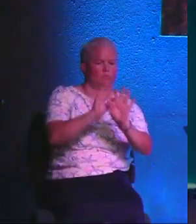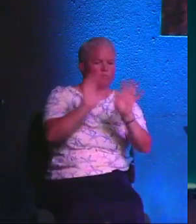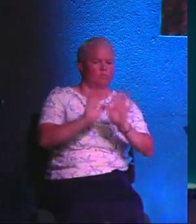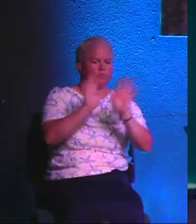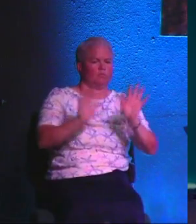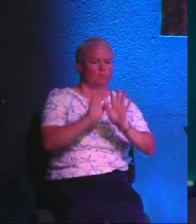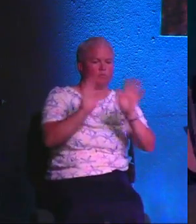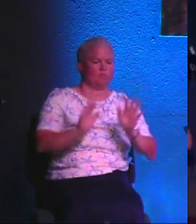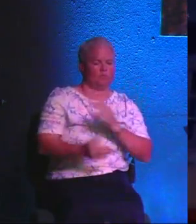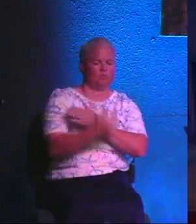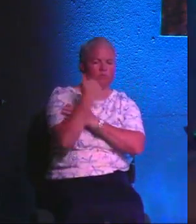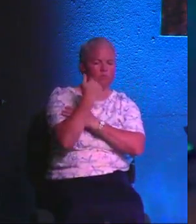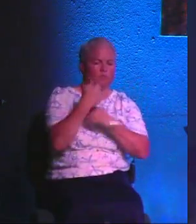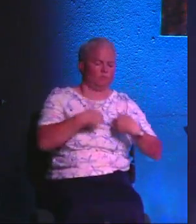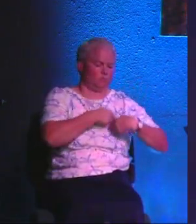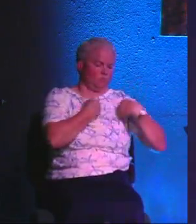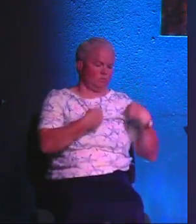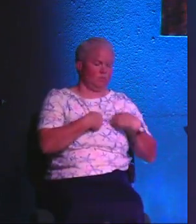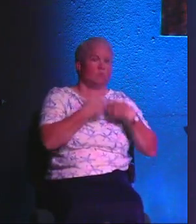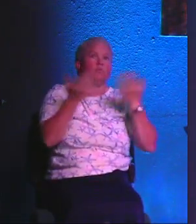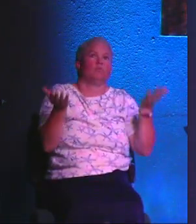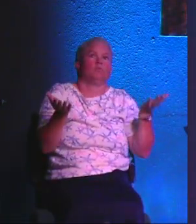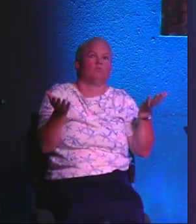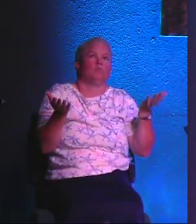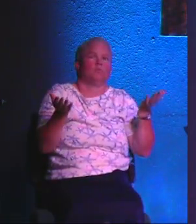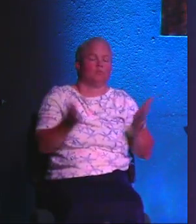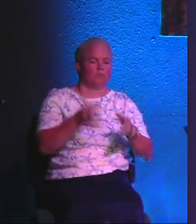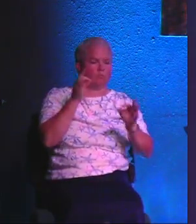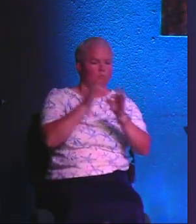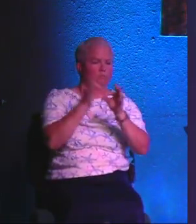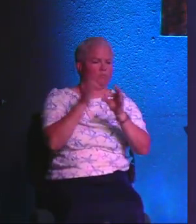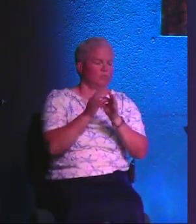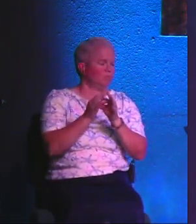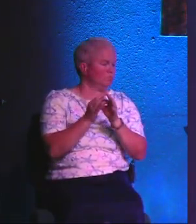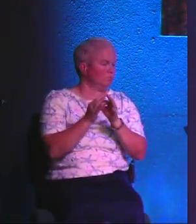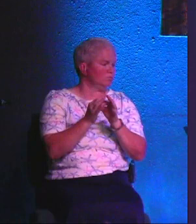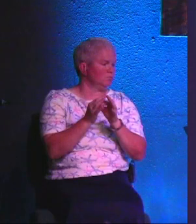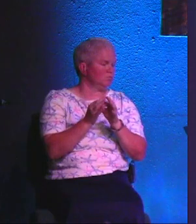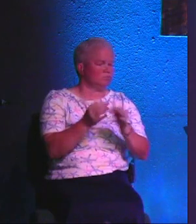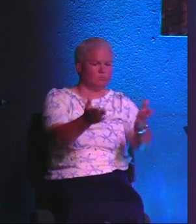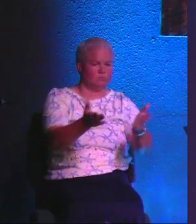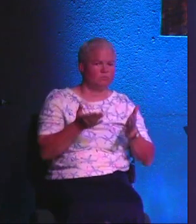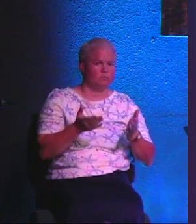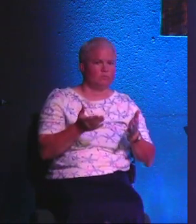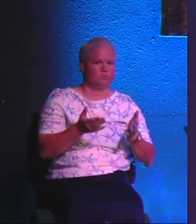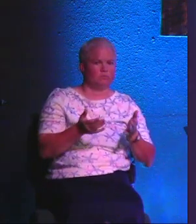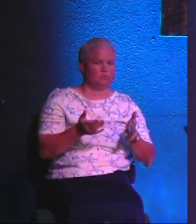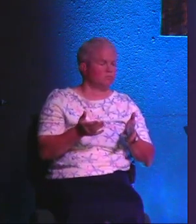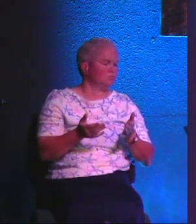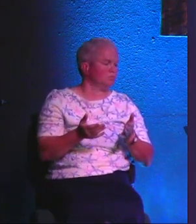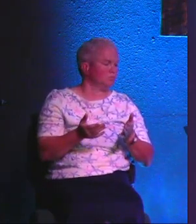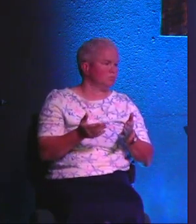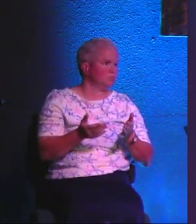mornings with a heart that's open, ready to worship, active in your faith, and ready to receive.